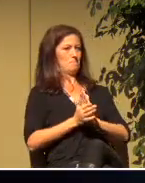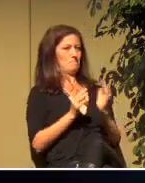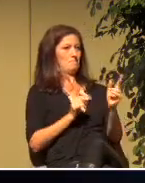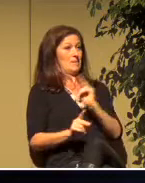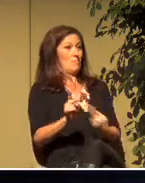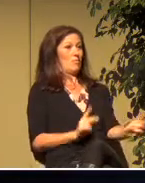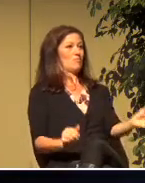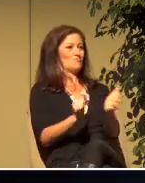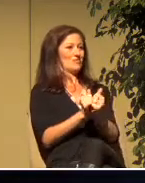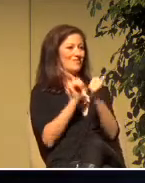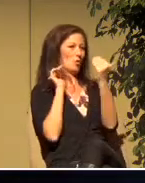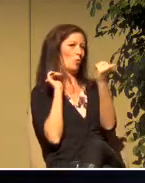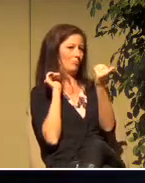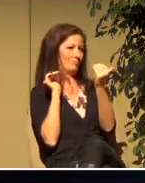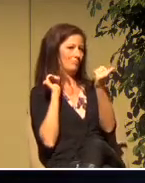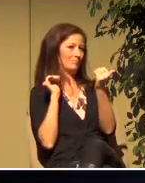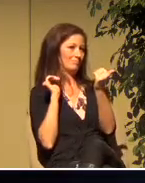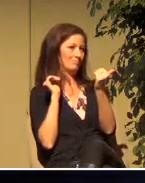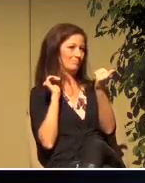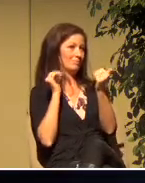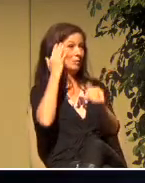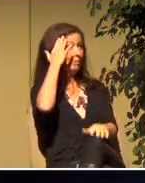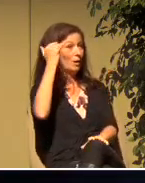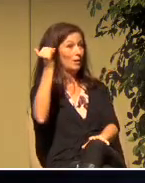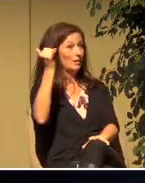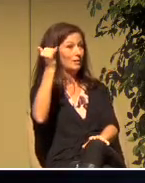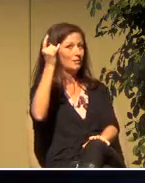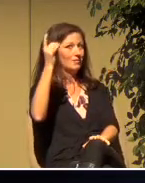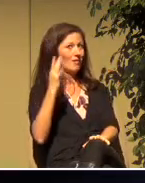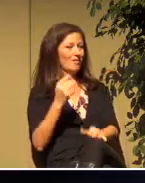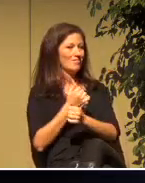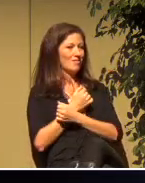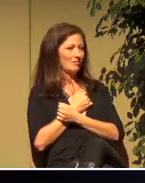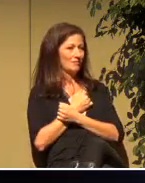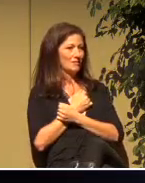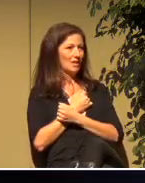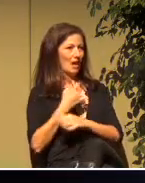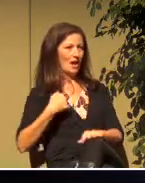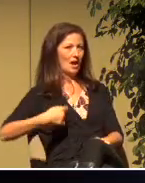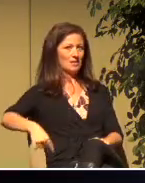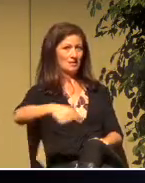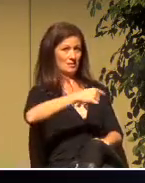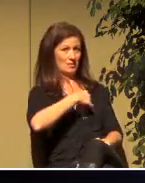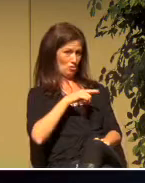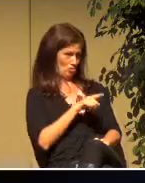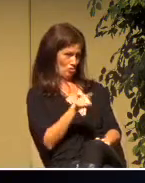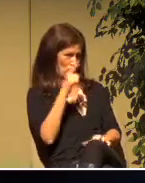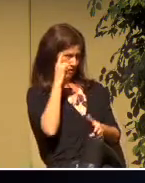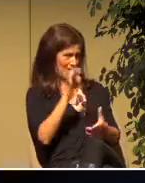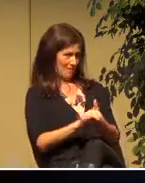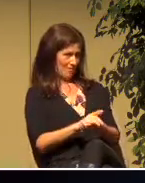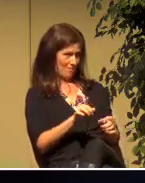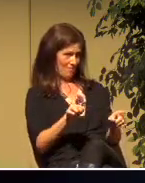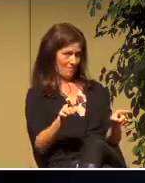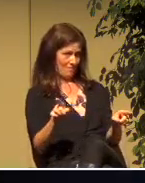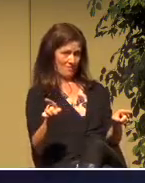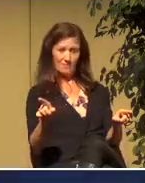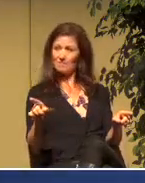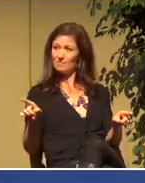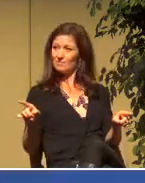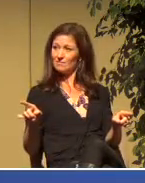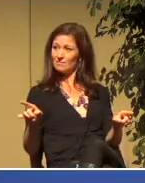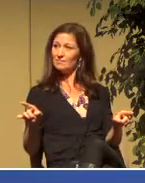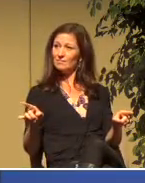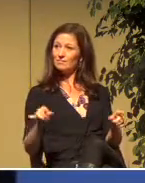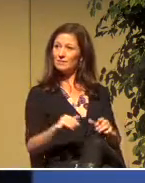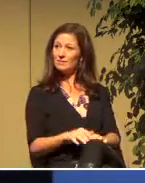because God loves us deeply do you believe this whatever